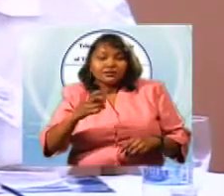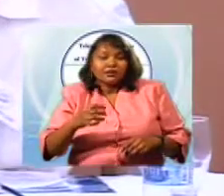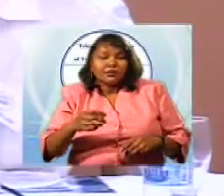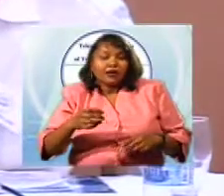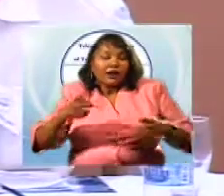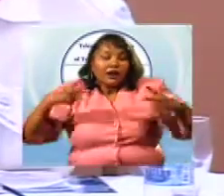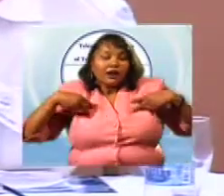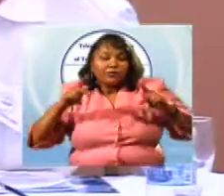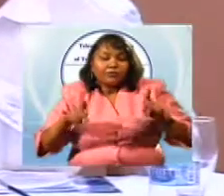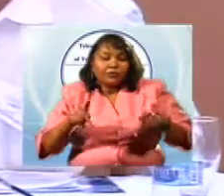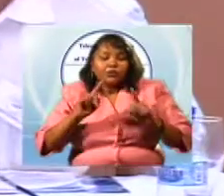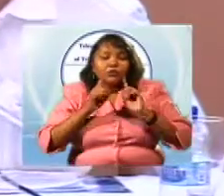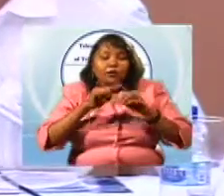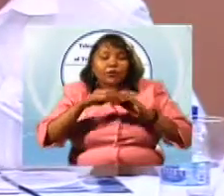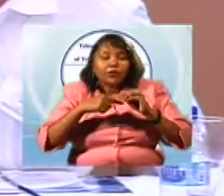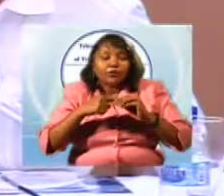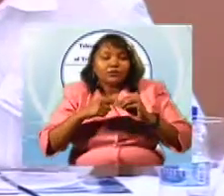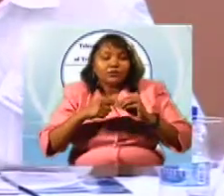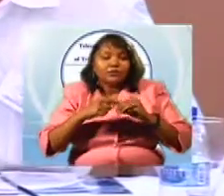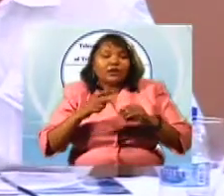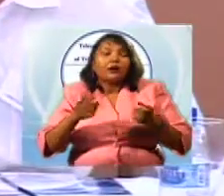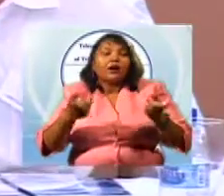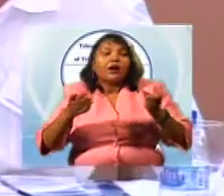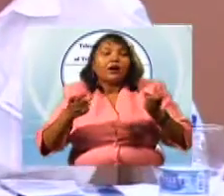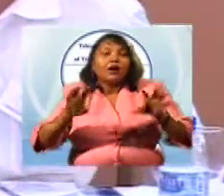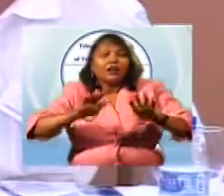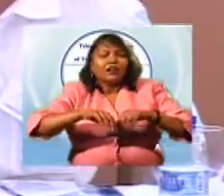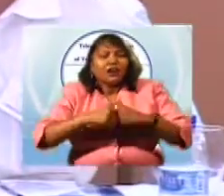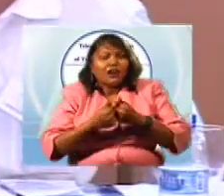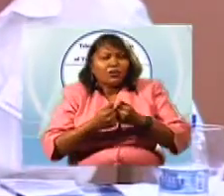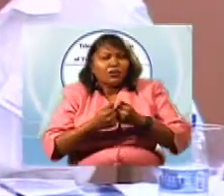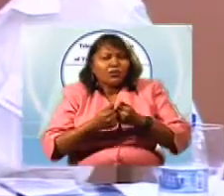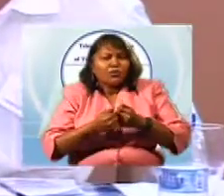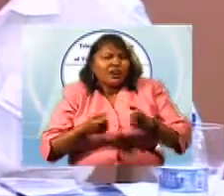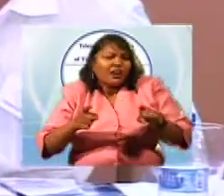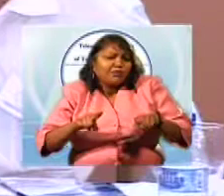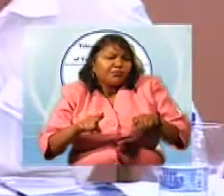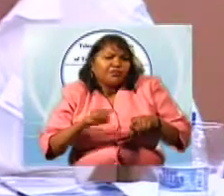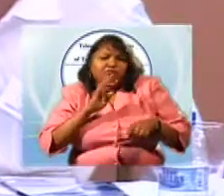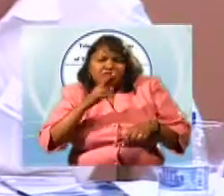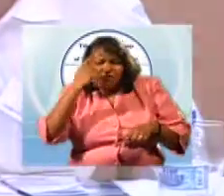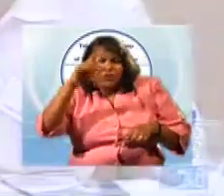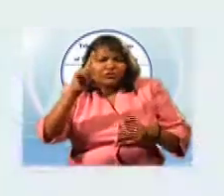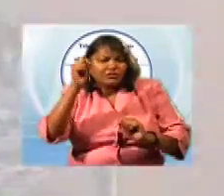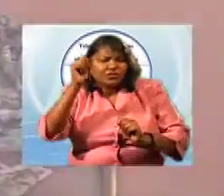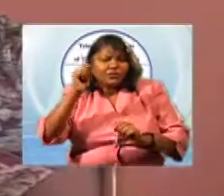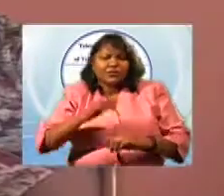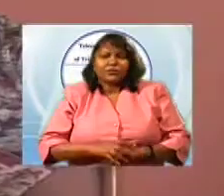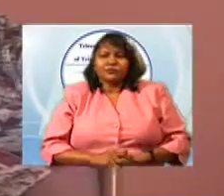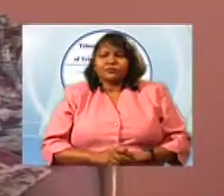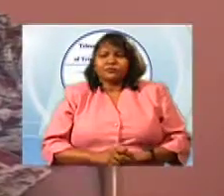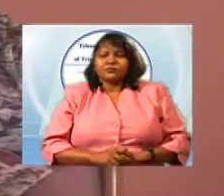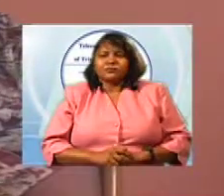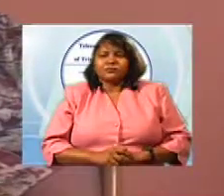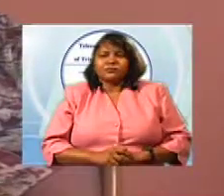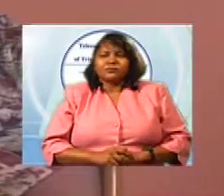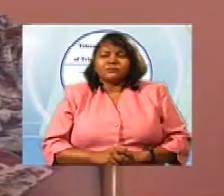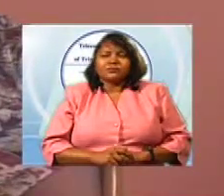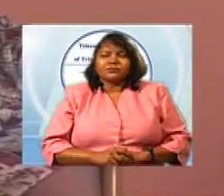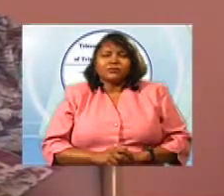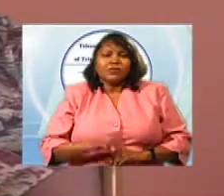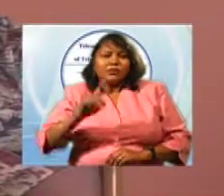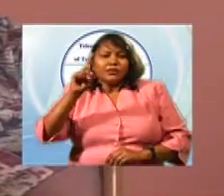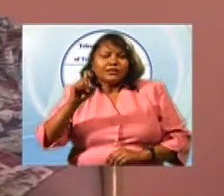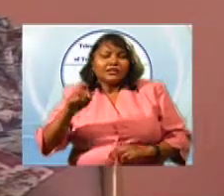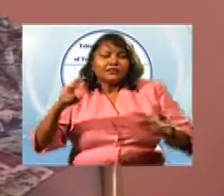talking about that and its relevance to our own society and all that sort of thing, and mediate it in that way if you wish. We will have to have the kind